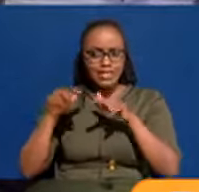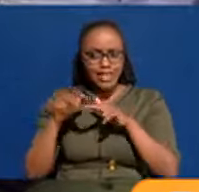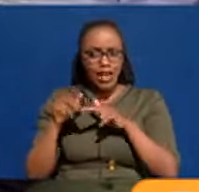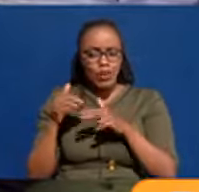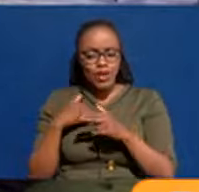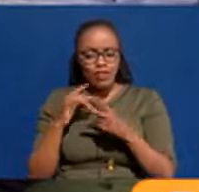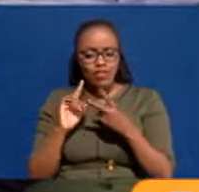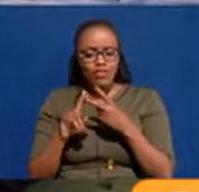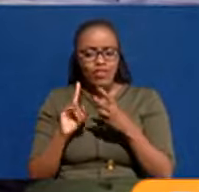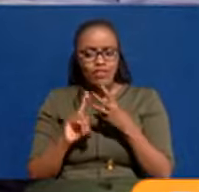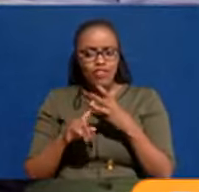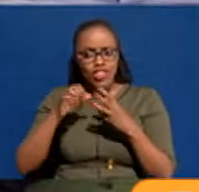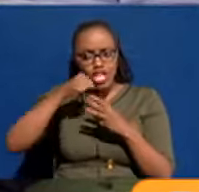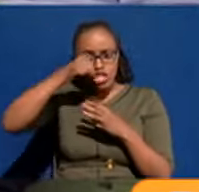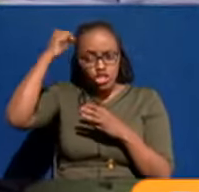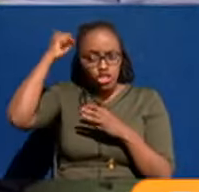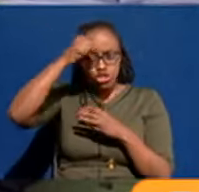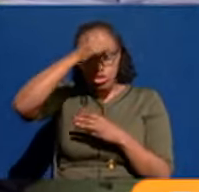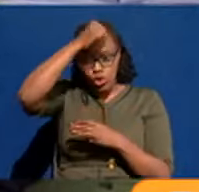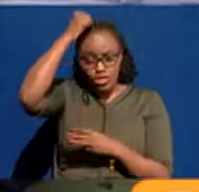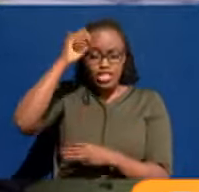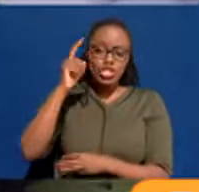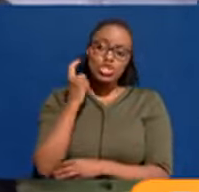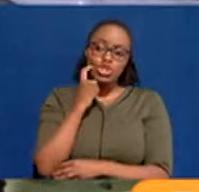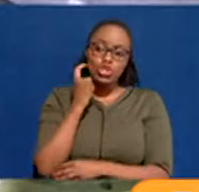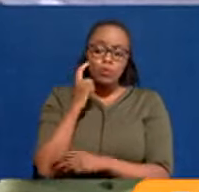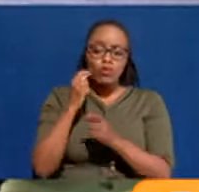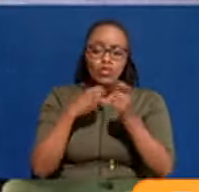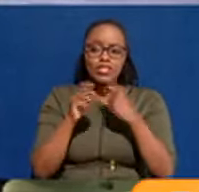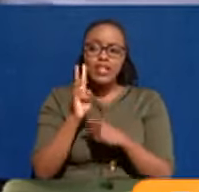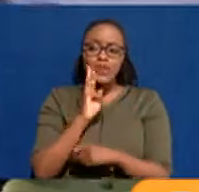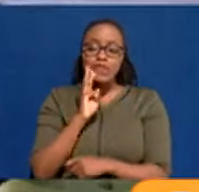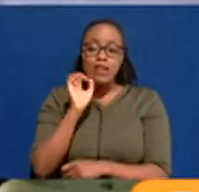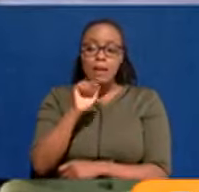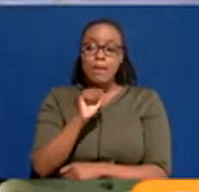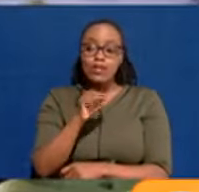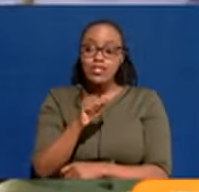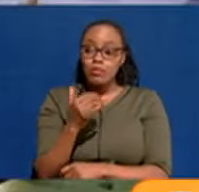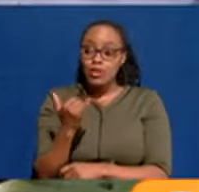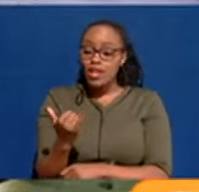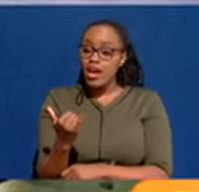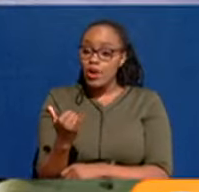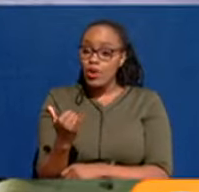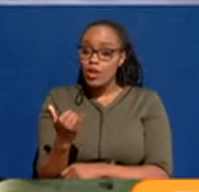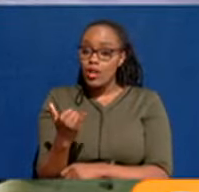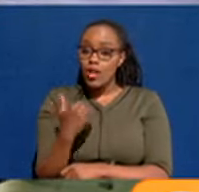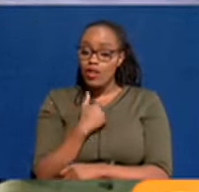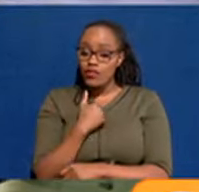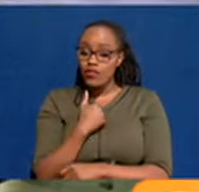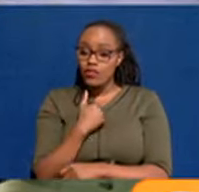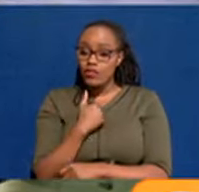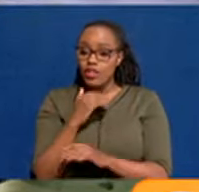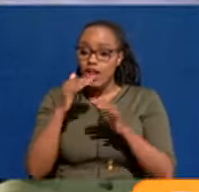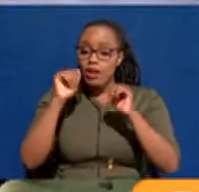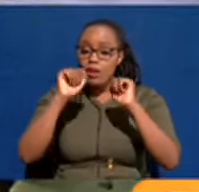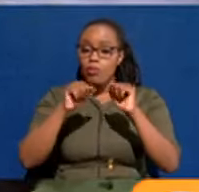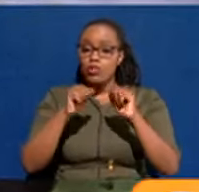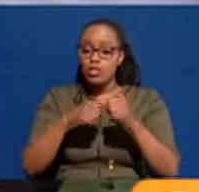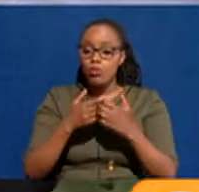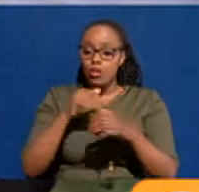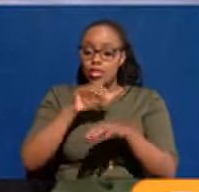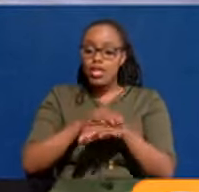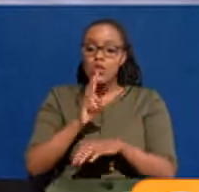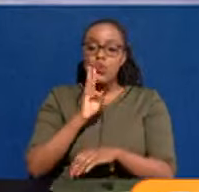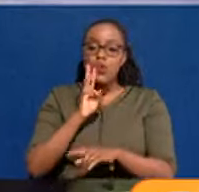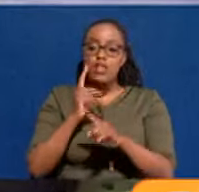the kenyozhi shops, those that are selling water, we don't have how they can actually pump water from